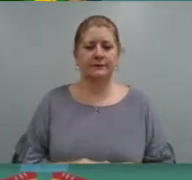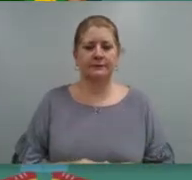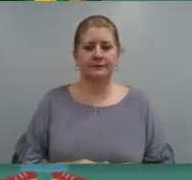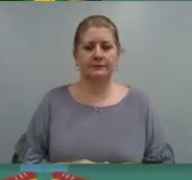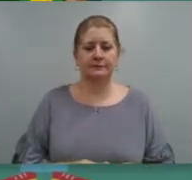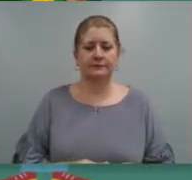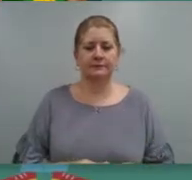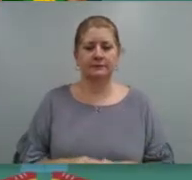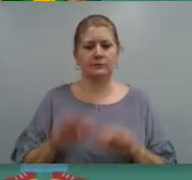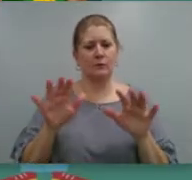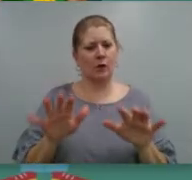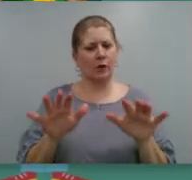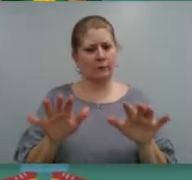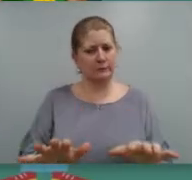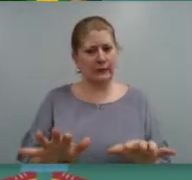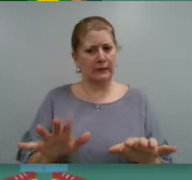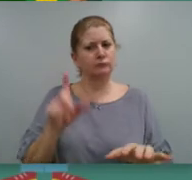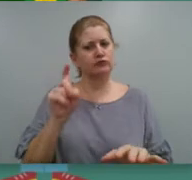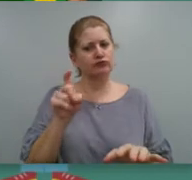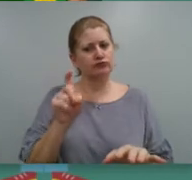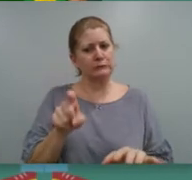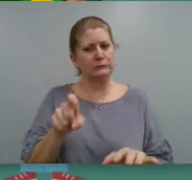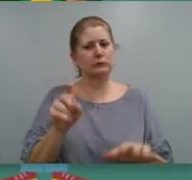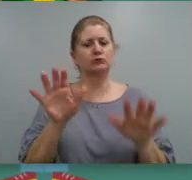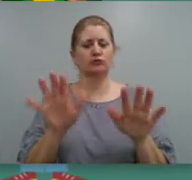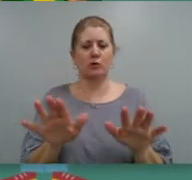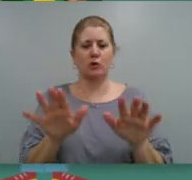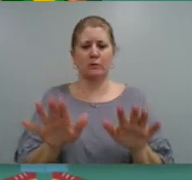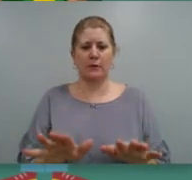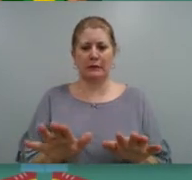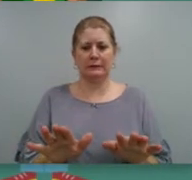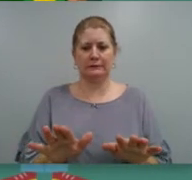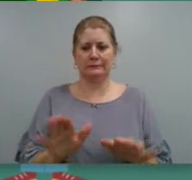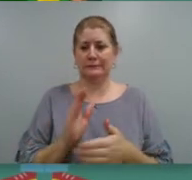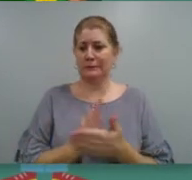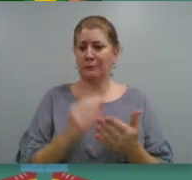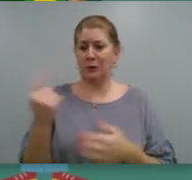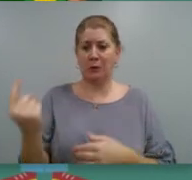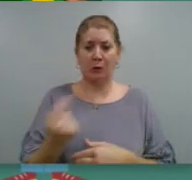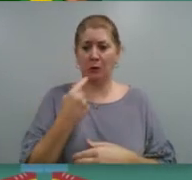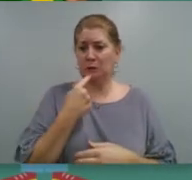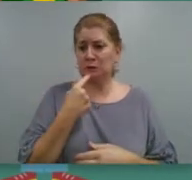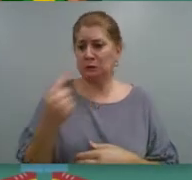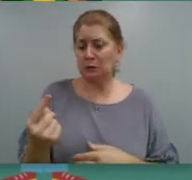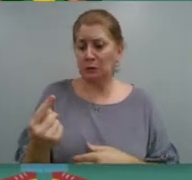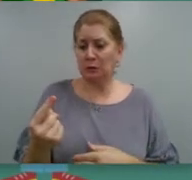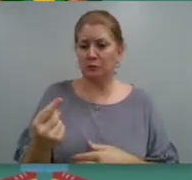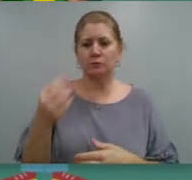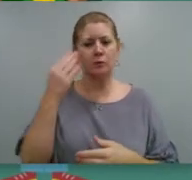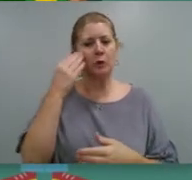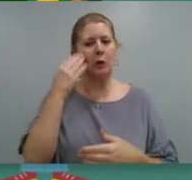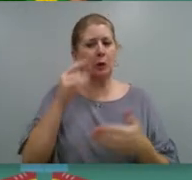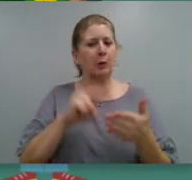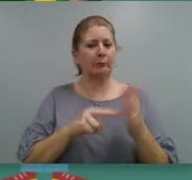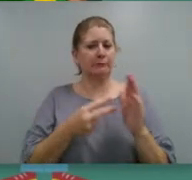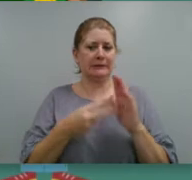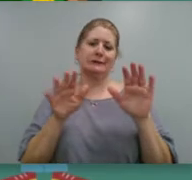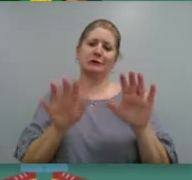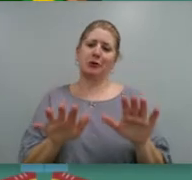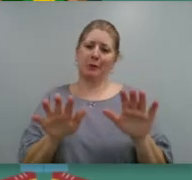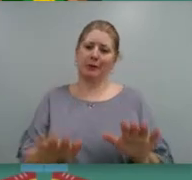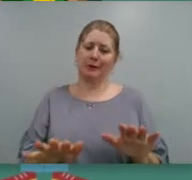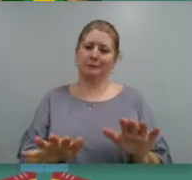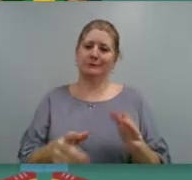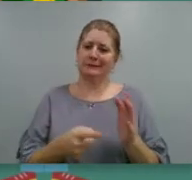Calm down. You need to calm down. It's something we've all been told before. We know what it means to calm down, but